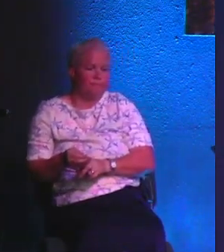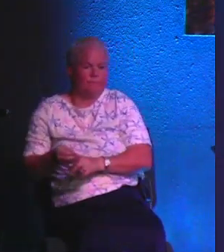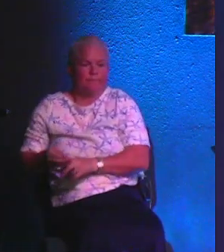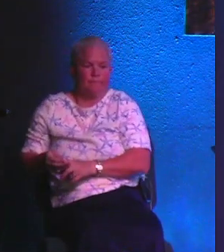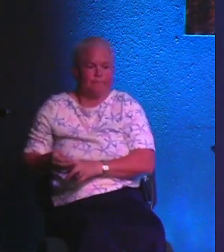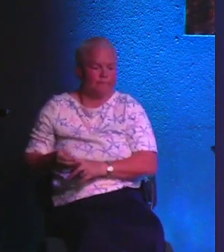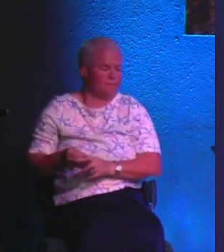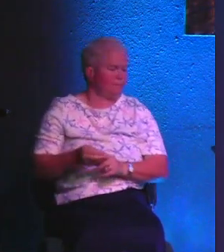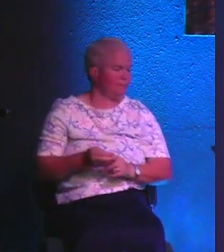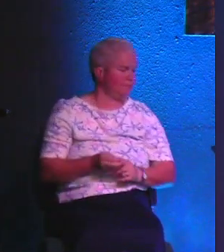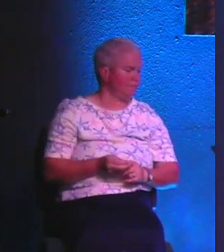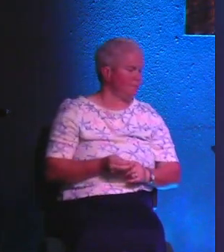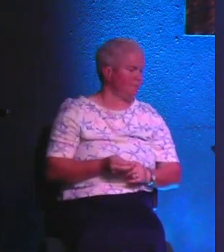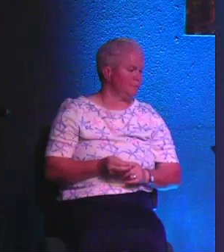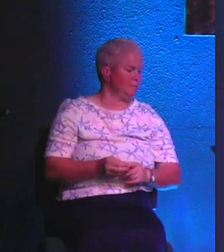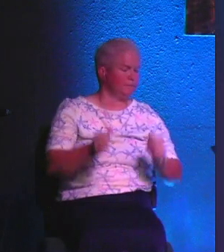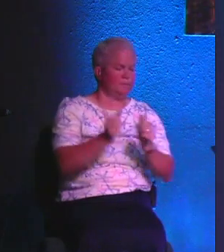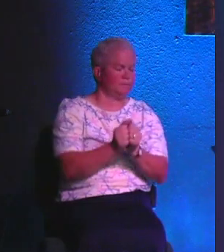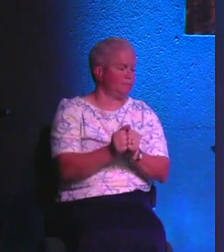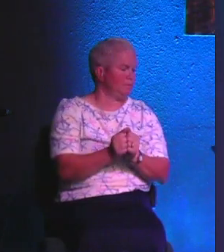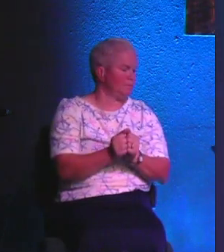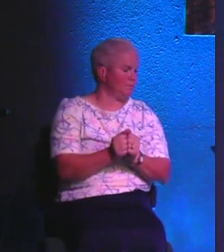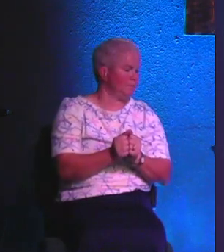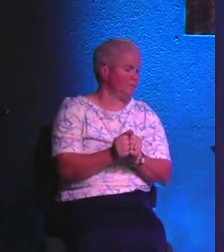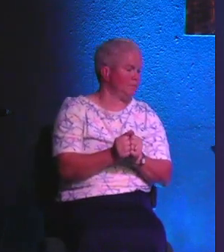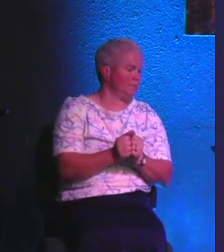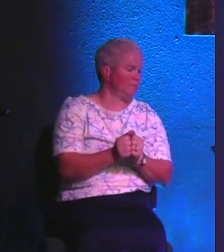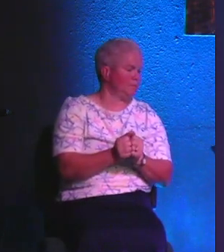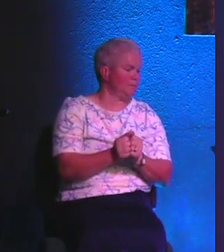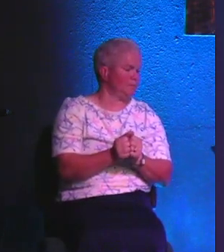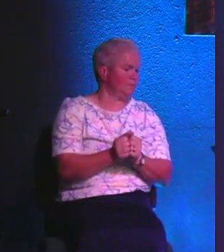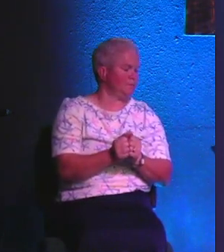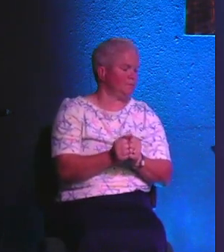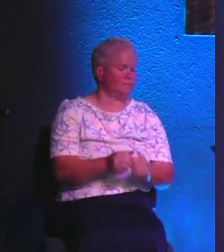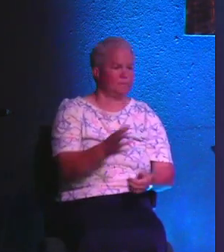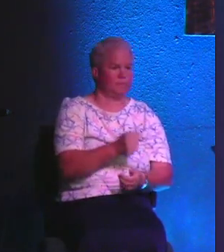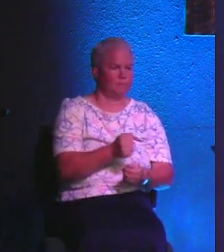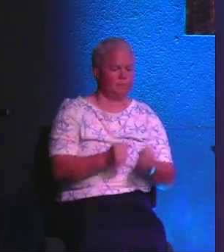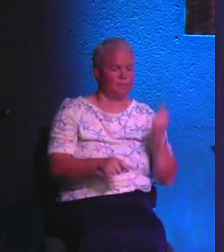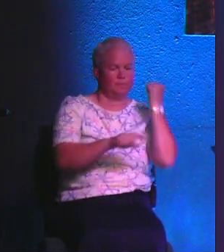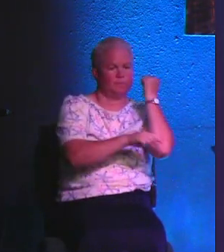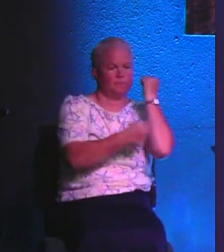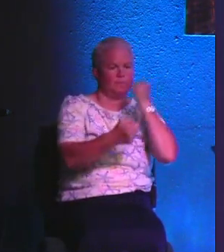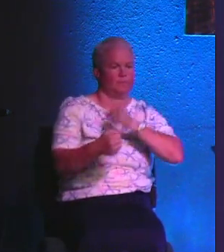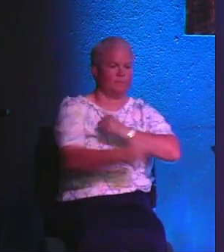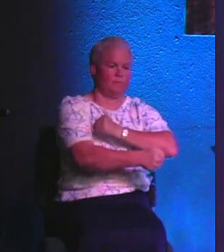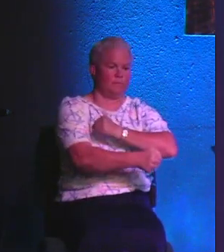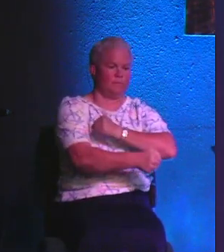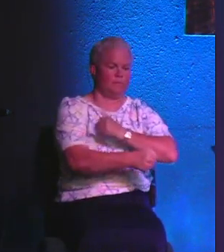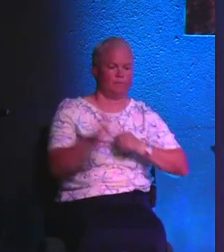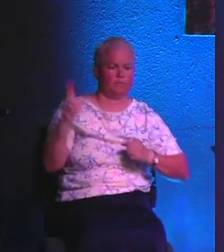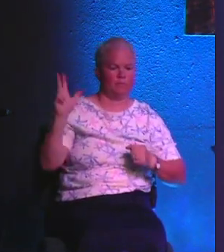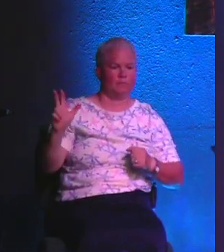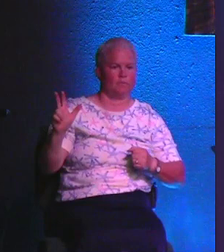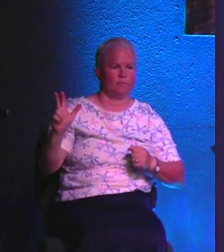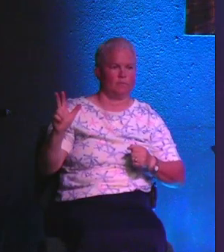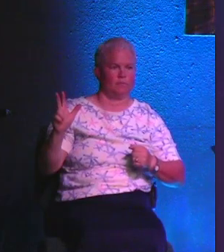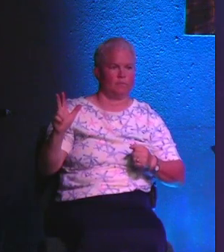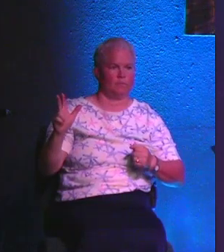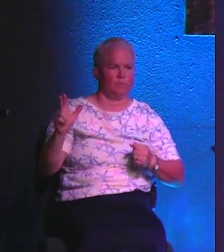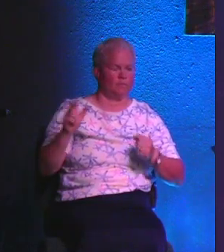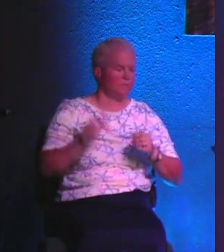what can be going on. So within this context, to take someone captive is a three-part